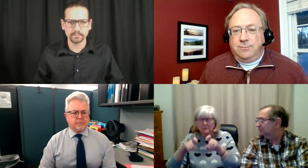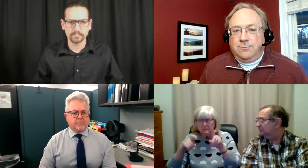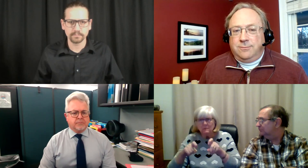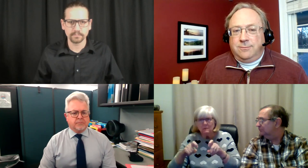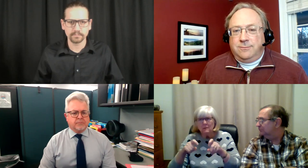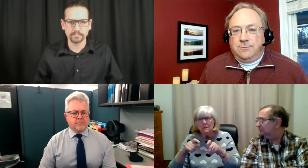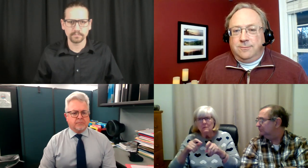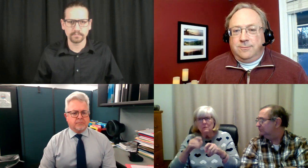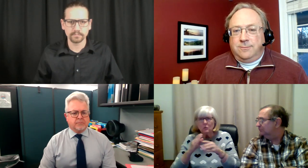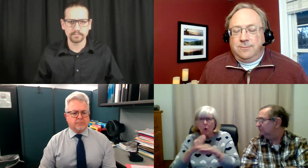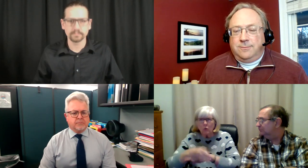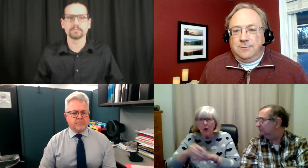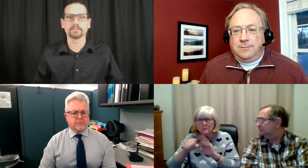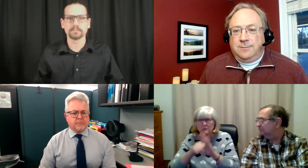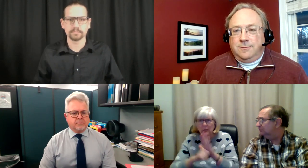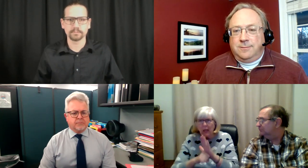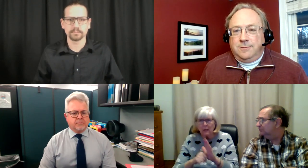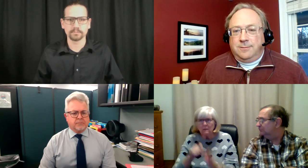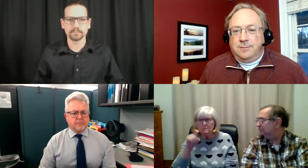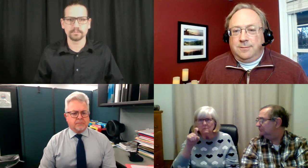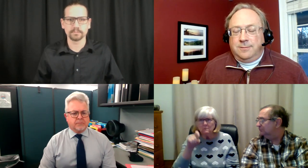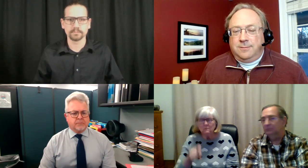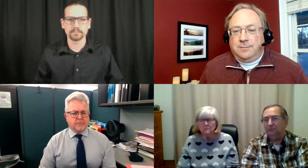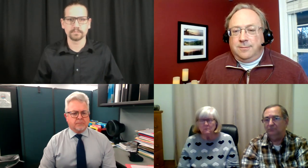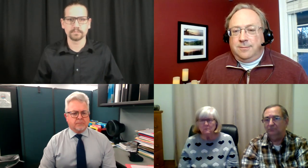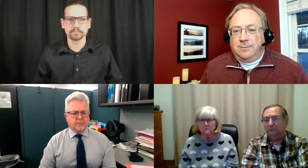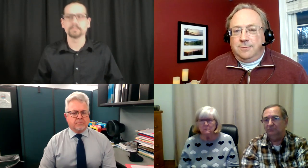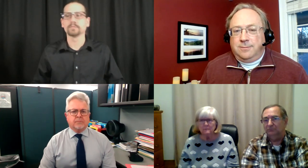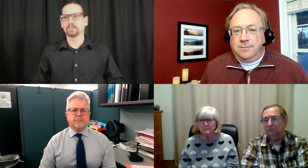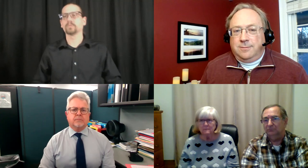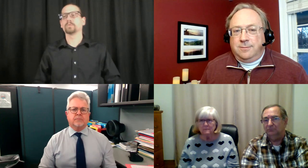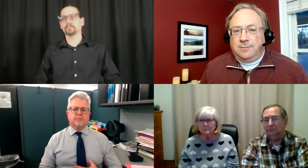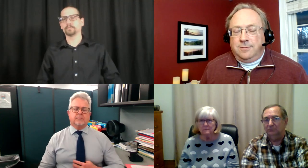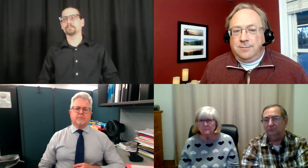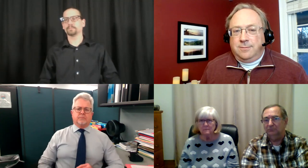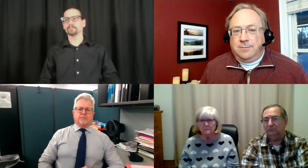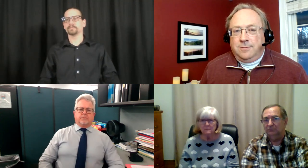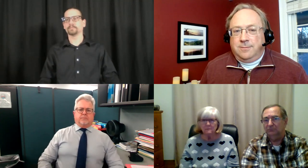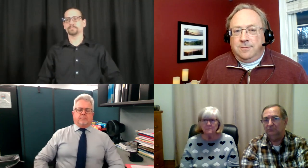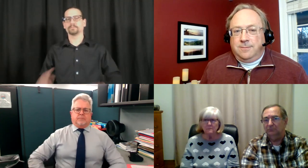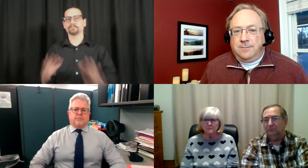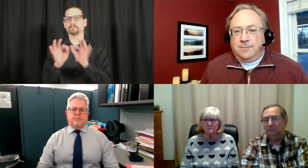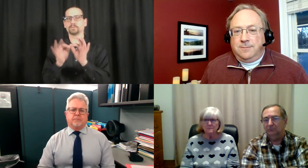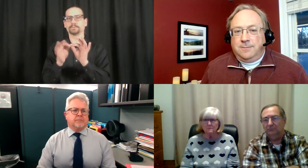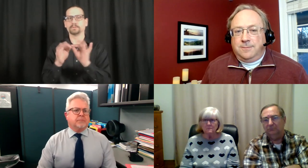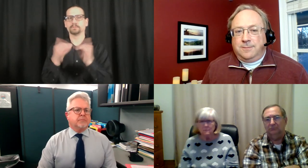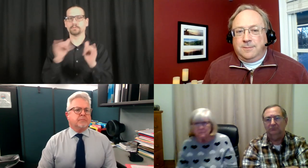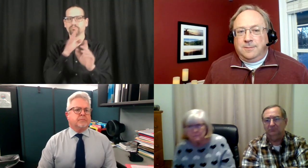instead of showing test results if I want to cross state lines?